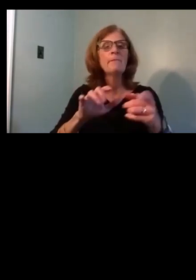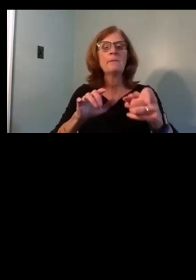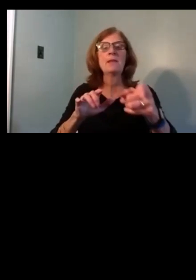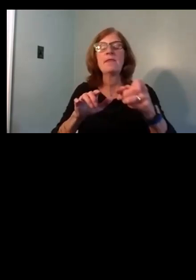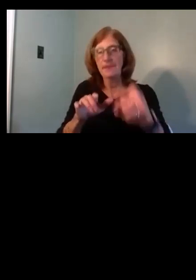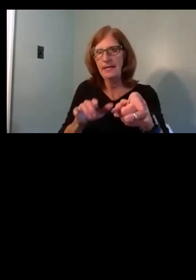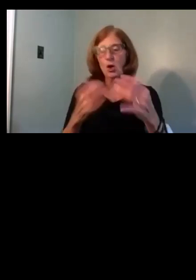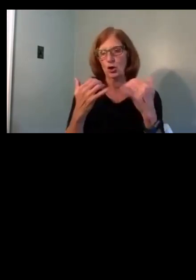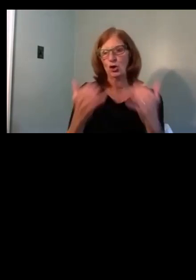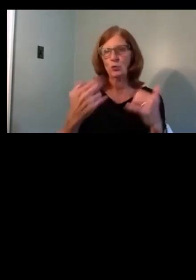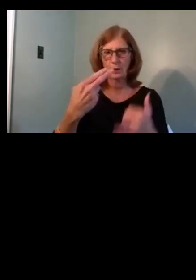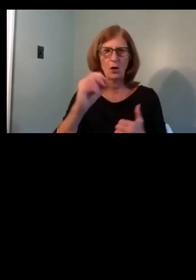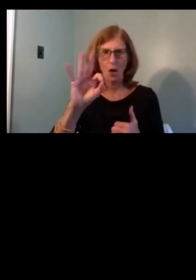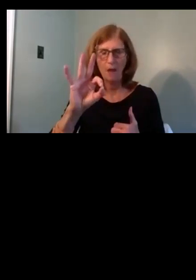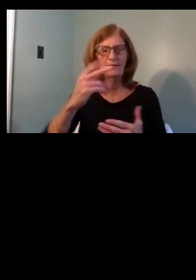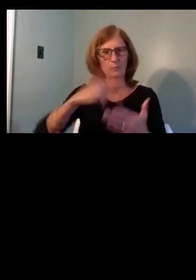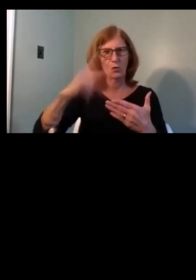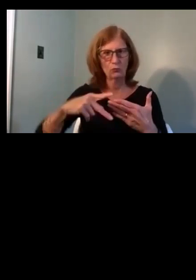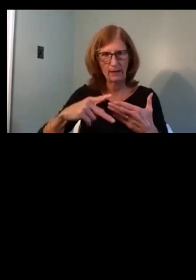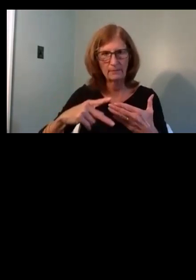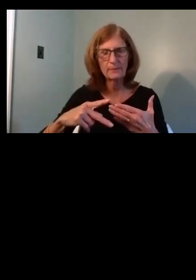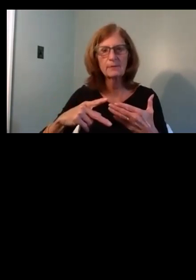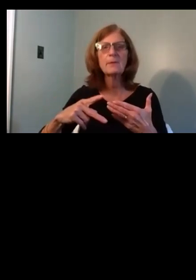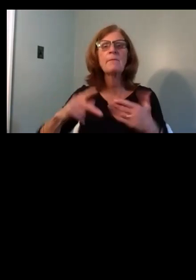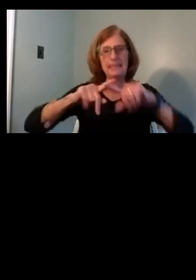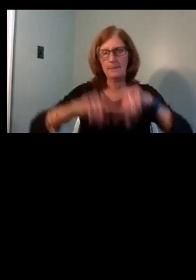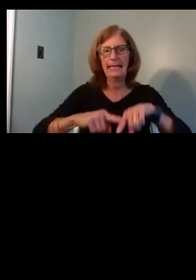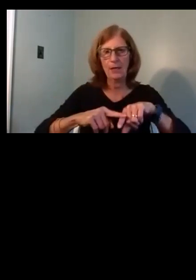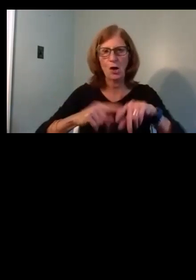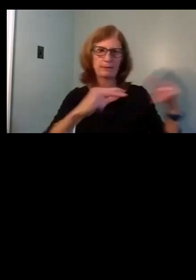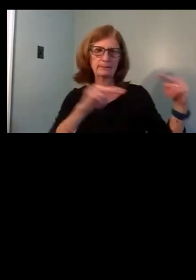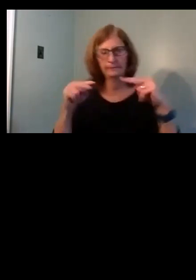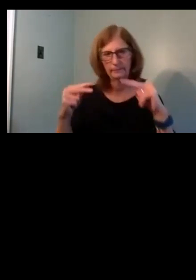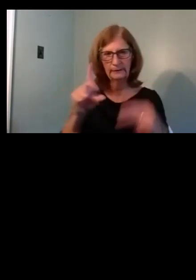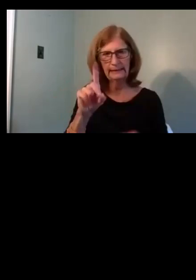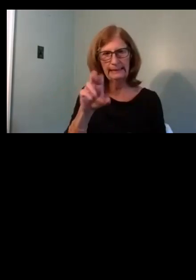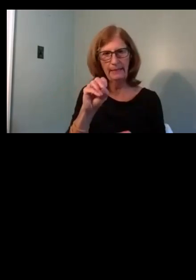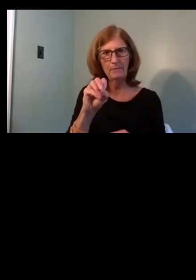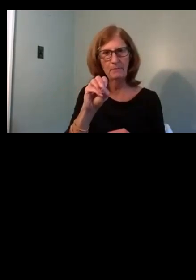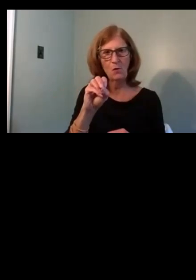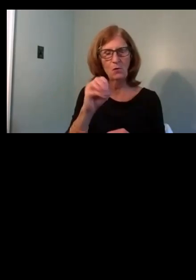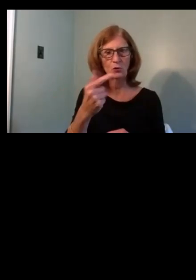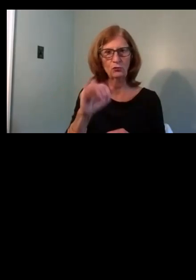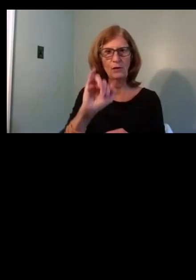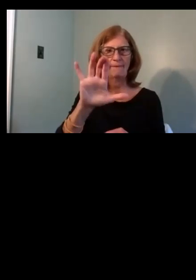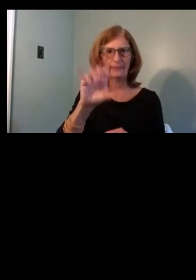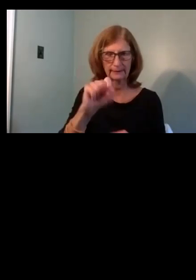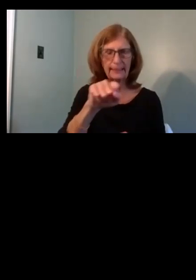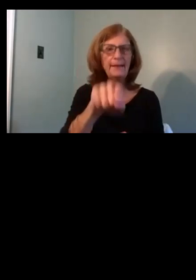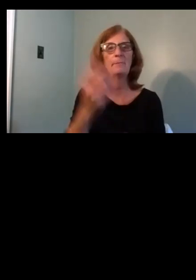programs, um, by the demographics. And the last slide was those eligible programs.